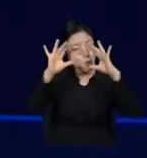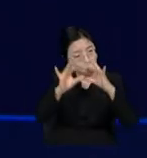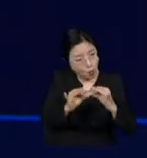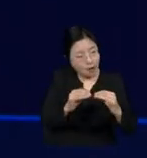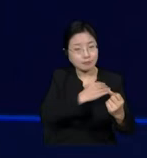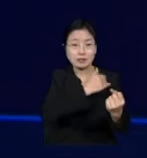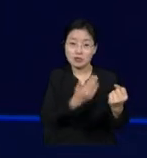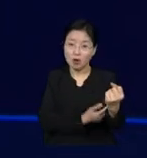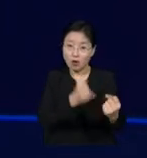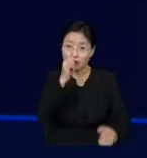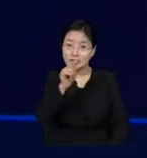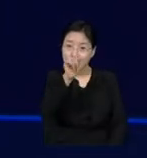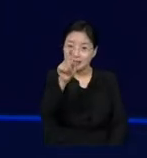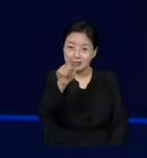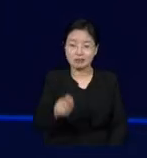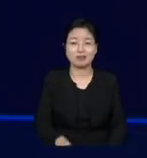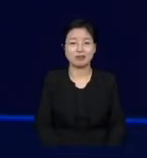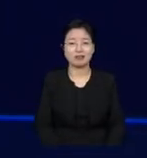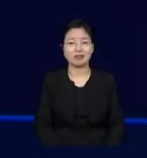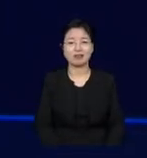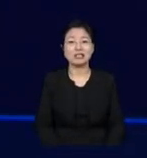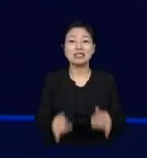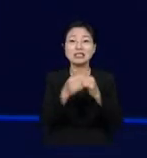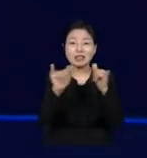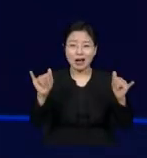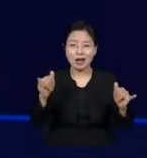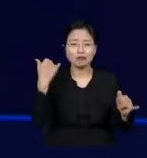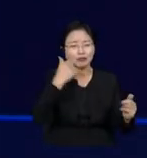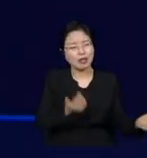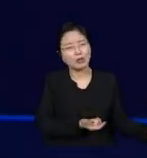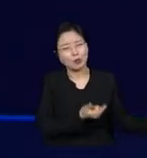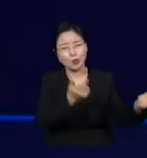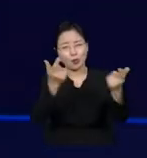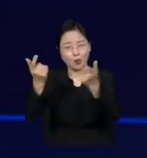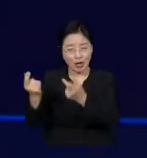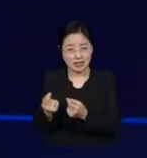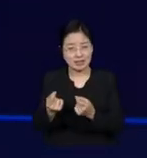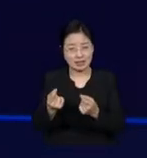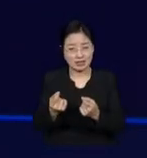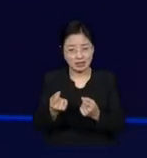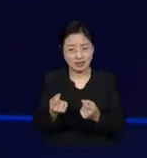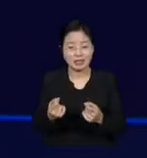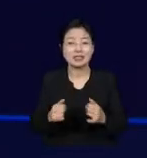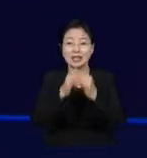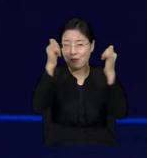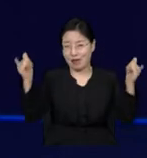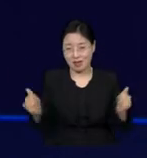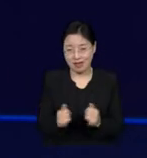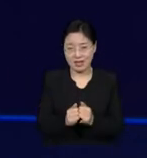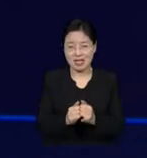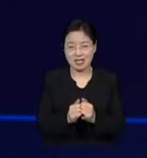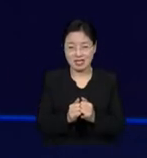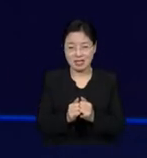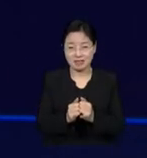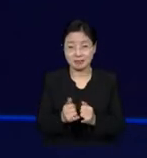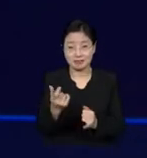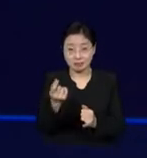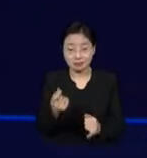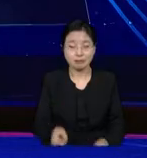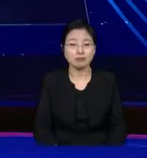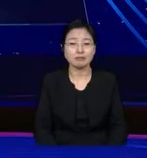on this planet, and that's the human race. And in a not-too-distant past, we all needed each other to survive.